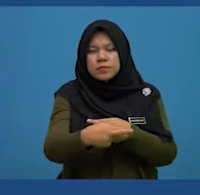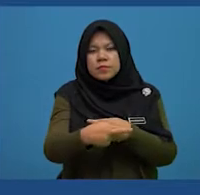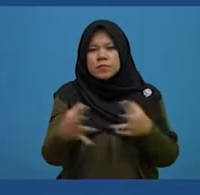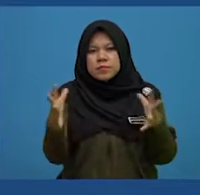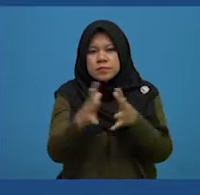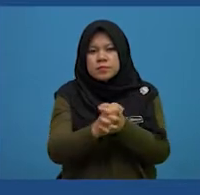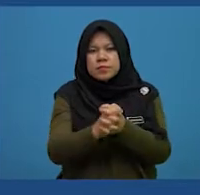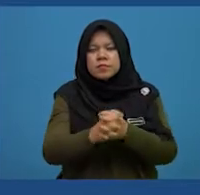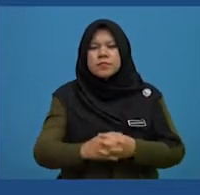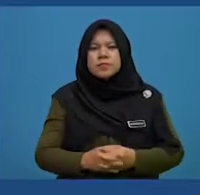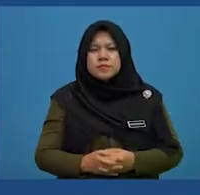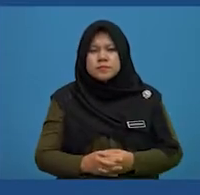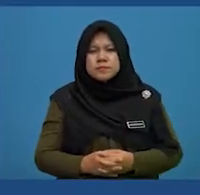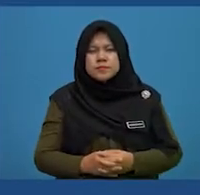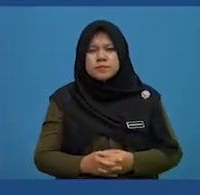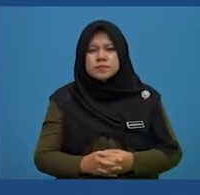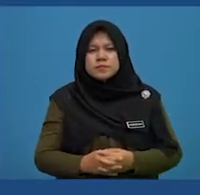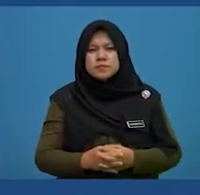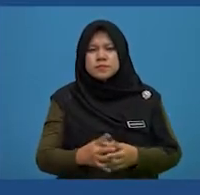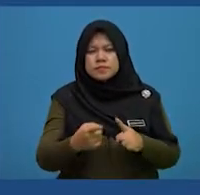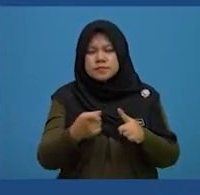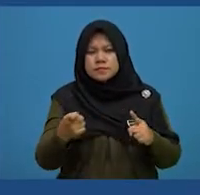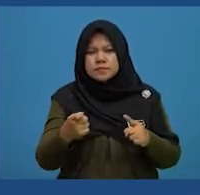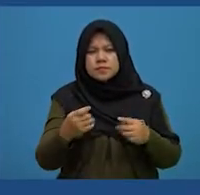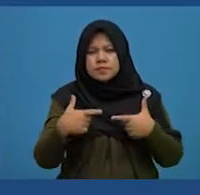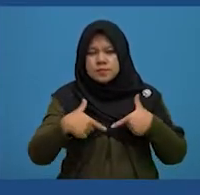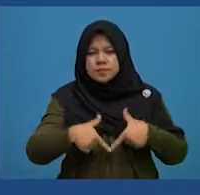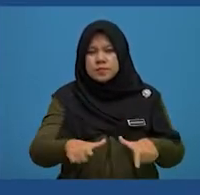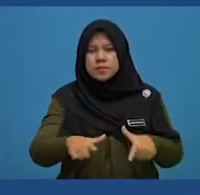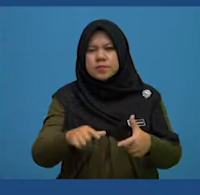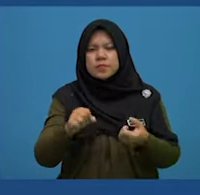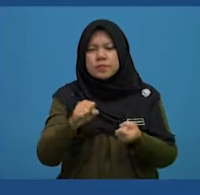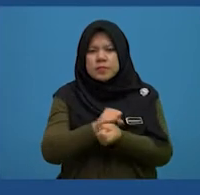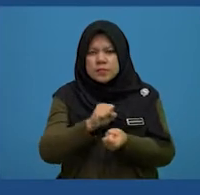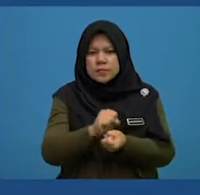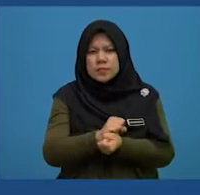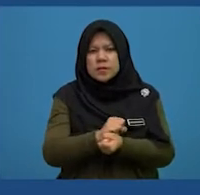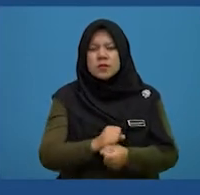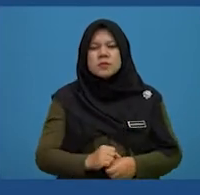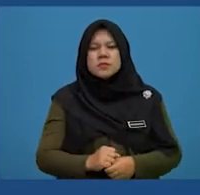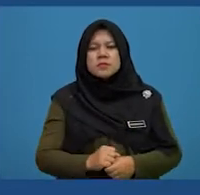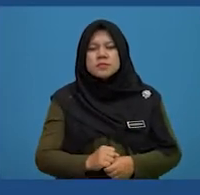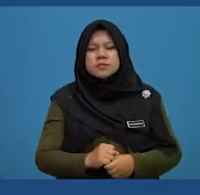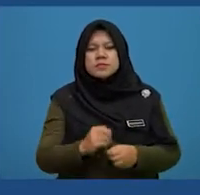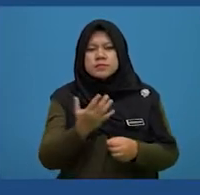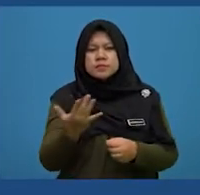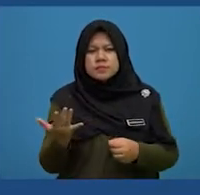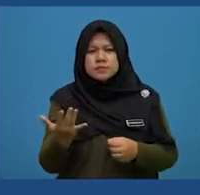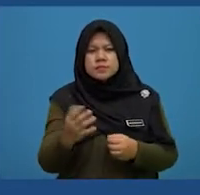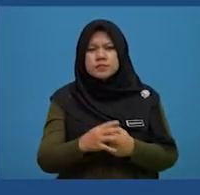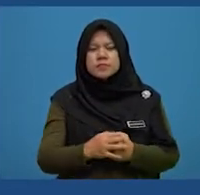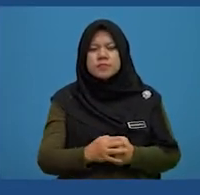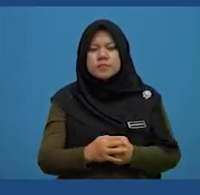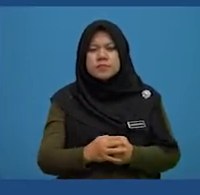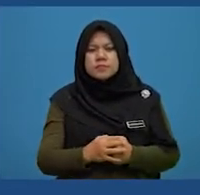room is assembled or reassembled from fax. Birth certificates, census